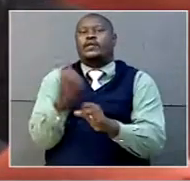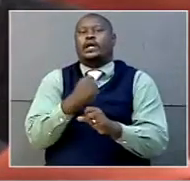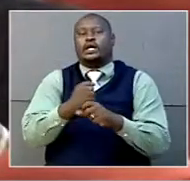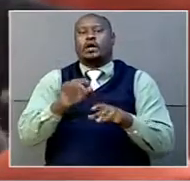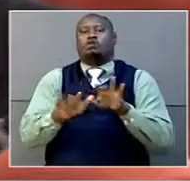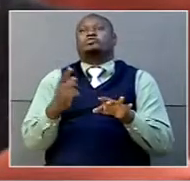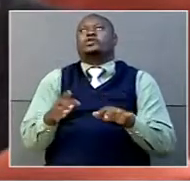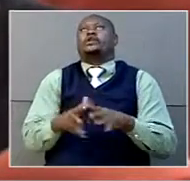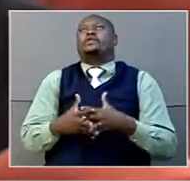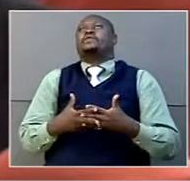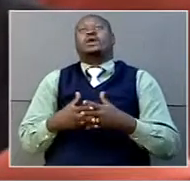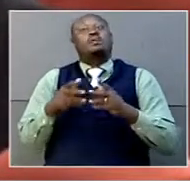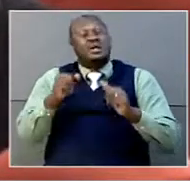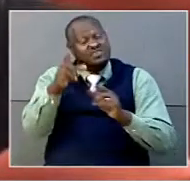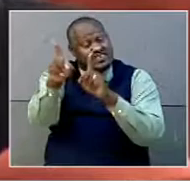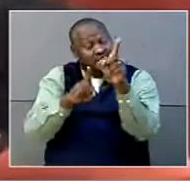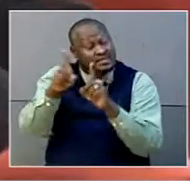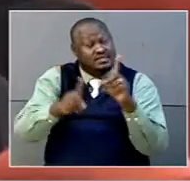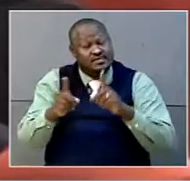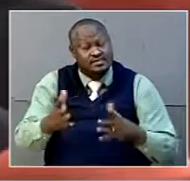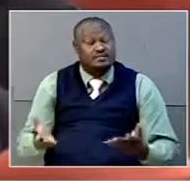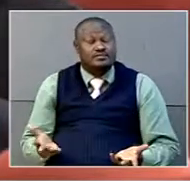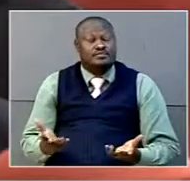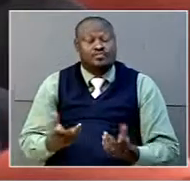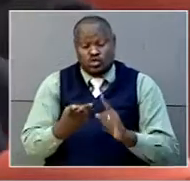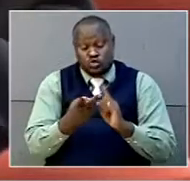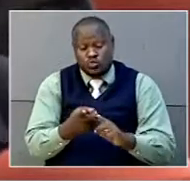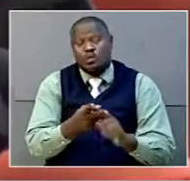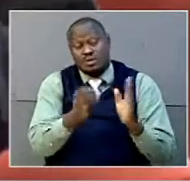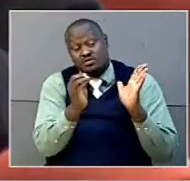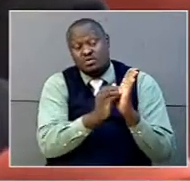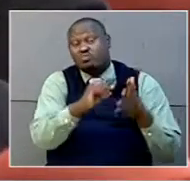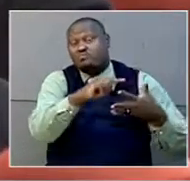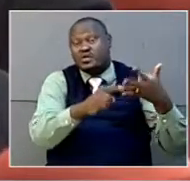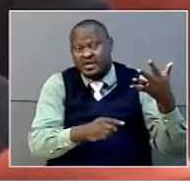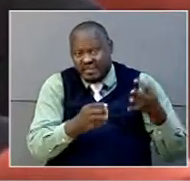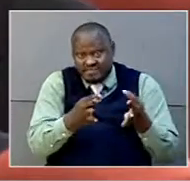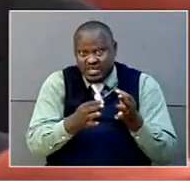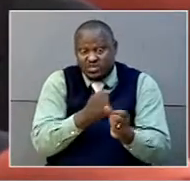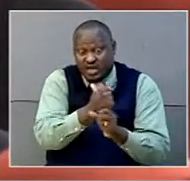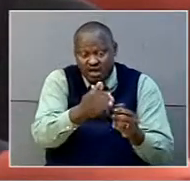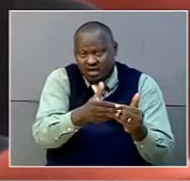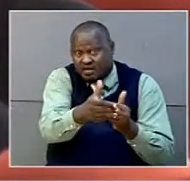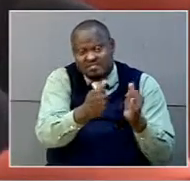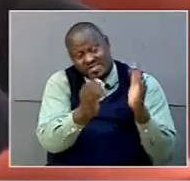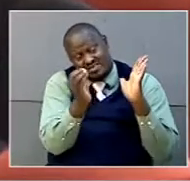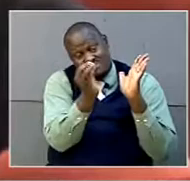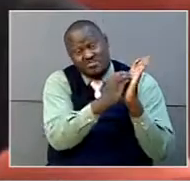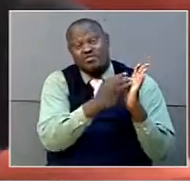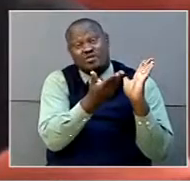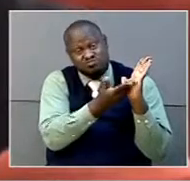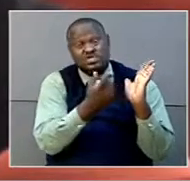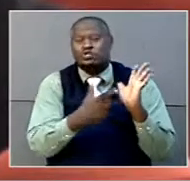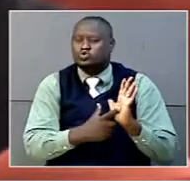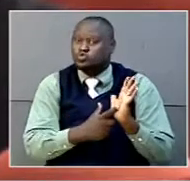that you go to the field, something like that. We also want you to include in the list of those priorities for next financial year during the planning process that please